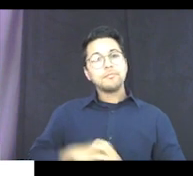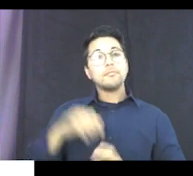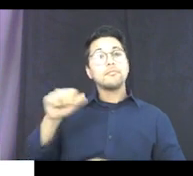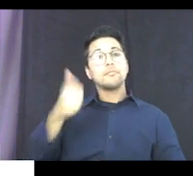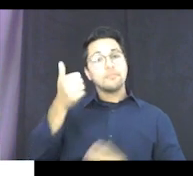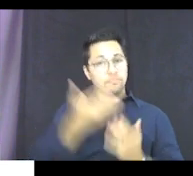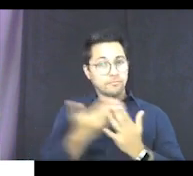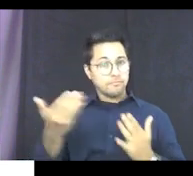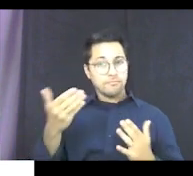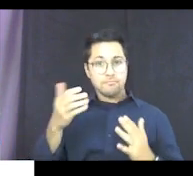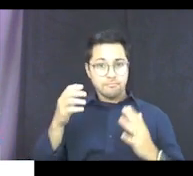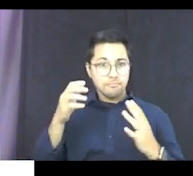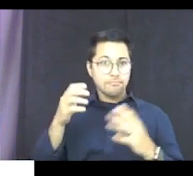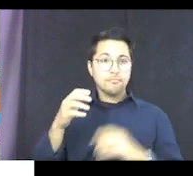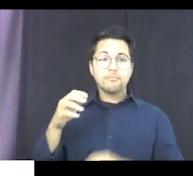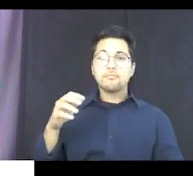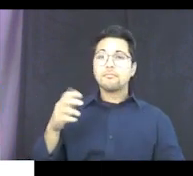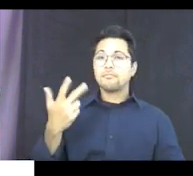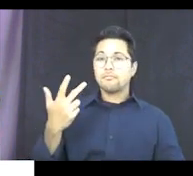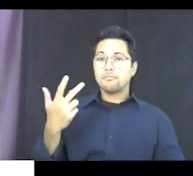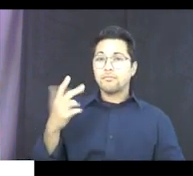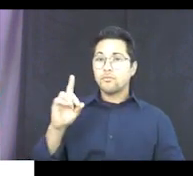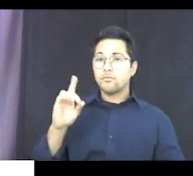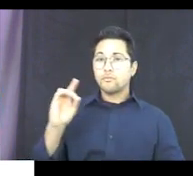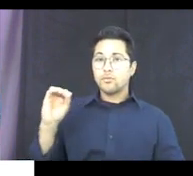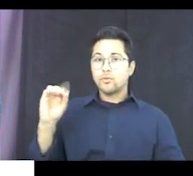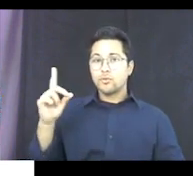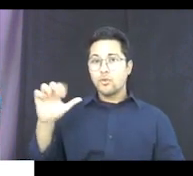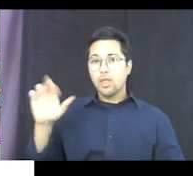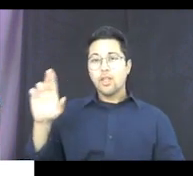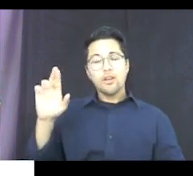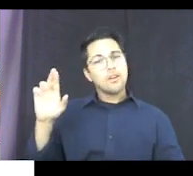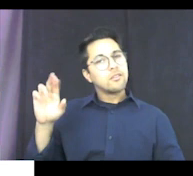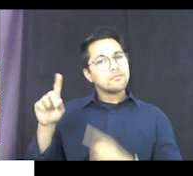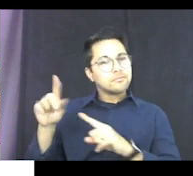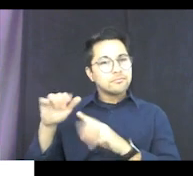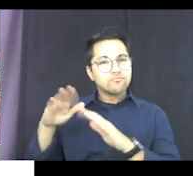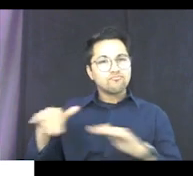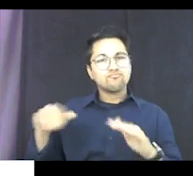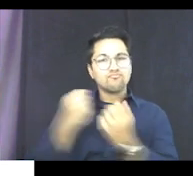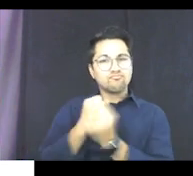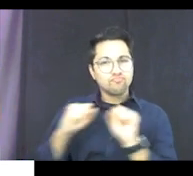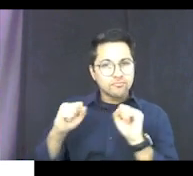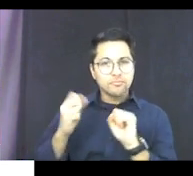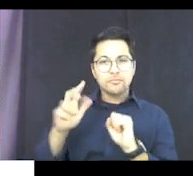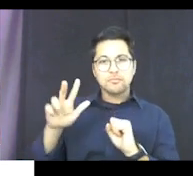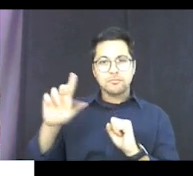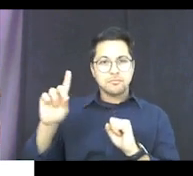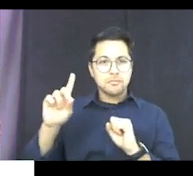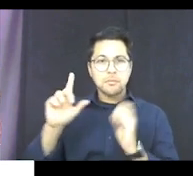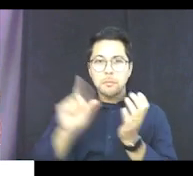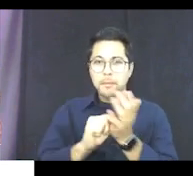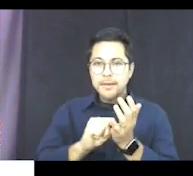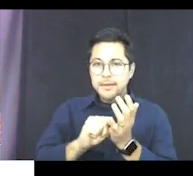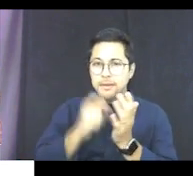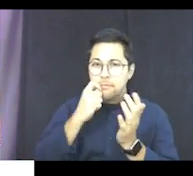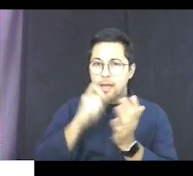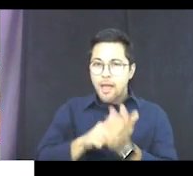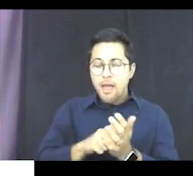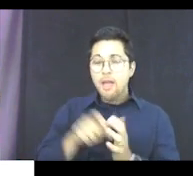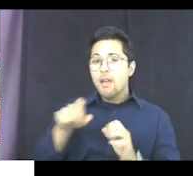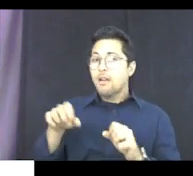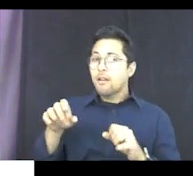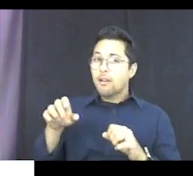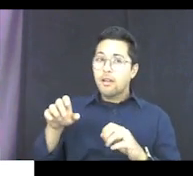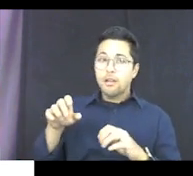Another thing you can get is a 3Doodler. So this is a child safe 3D printing pen. You can